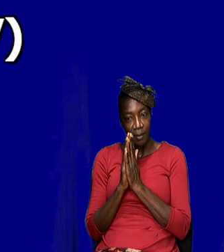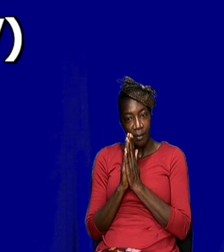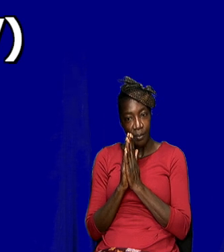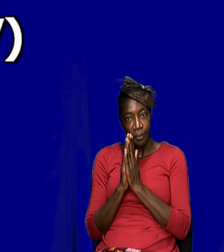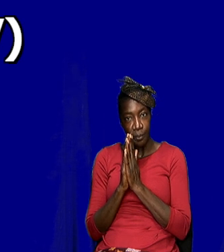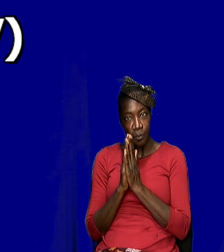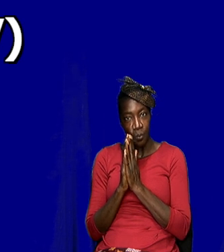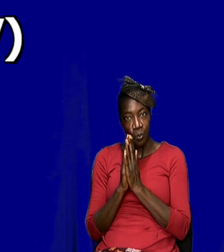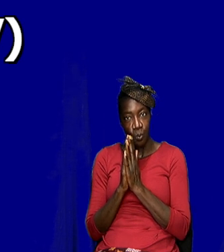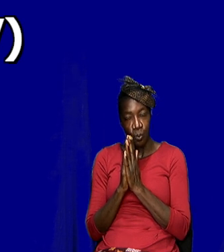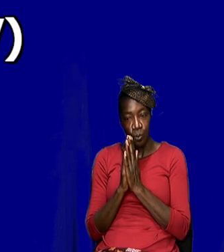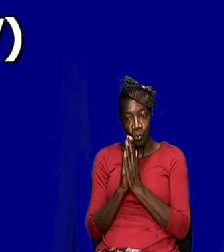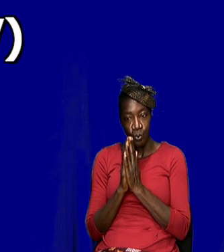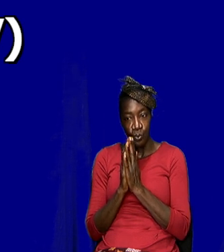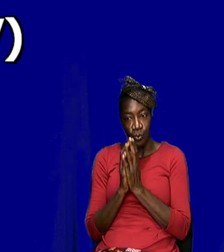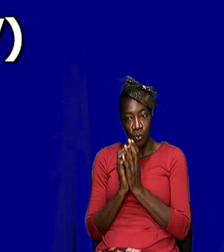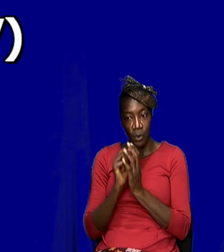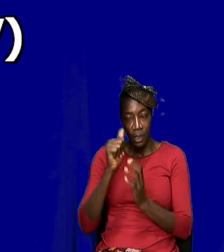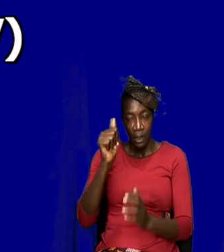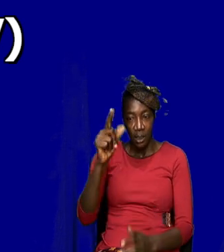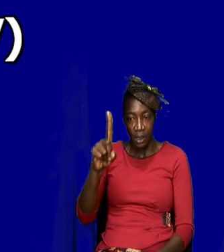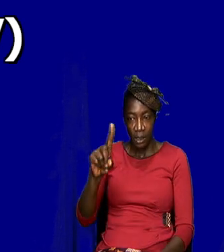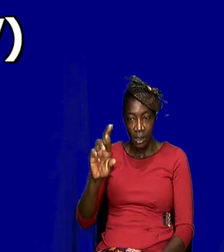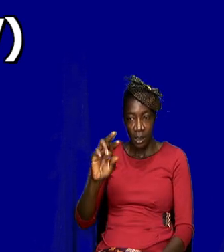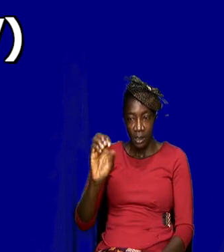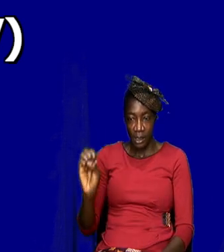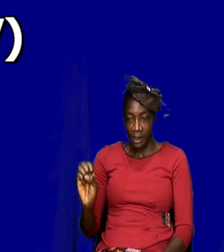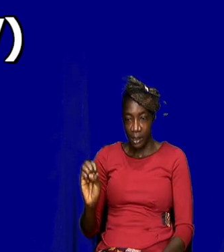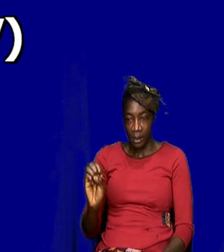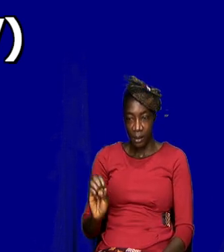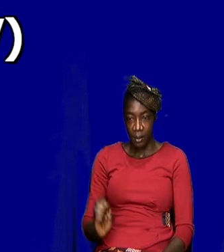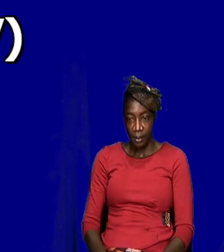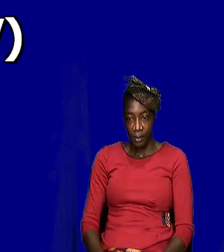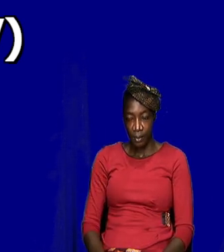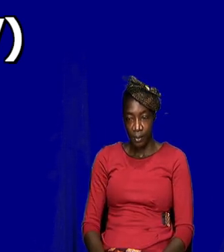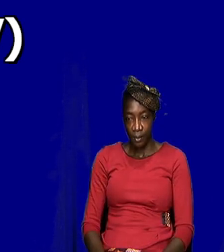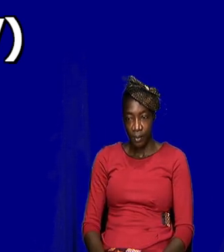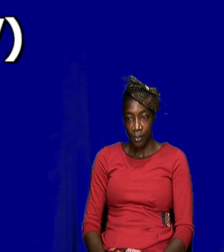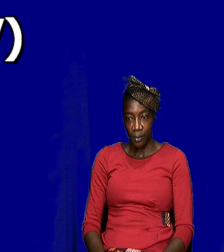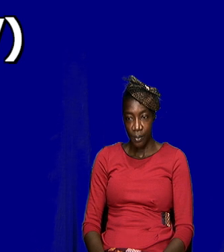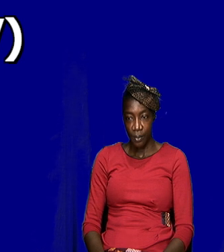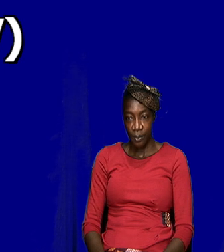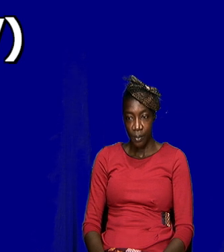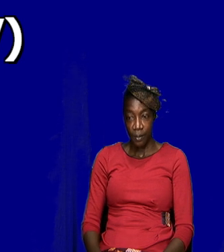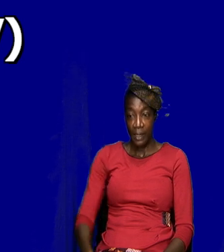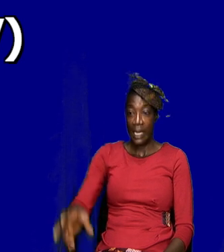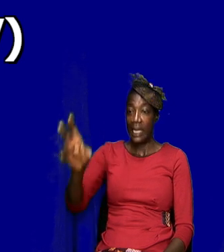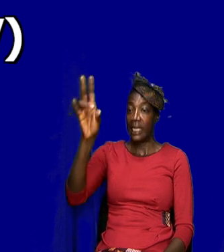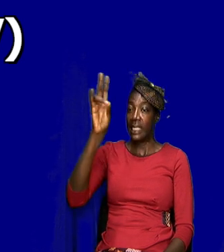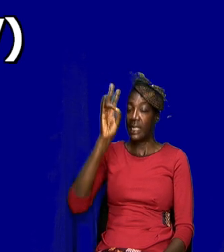it has an address and it has I believe seven petitions